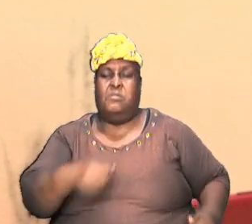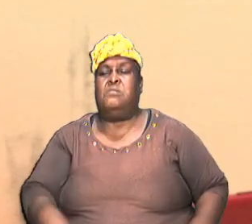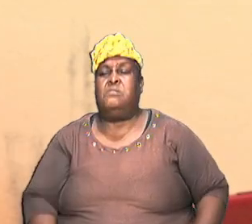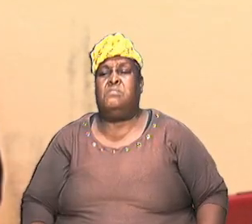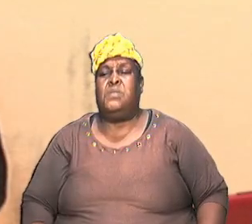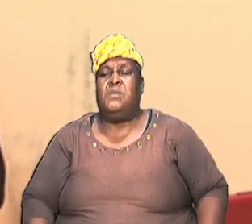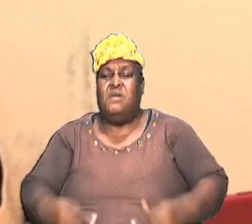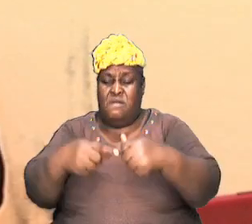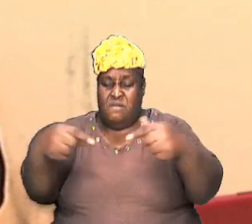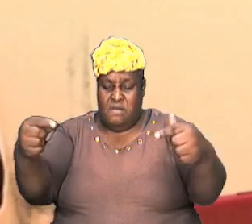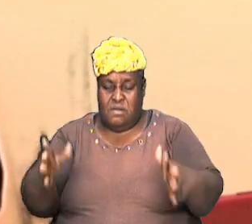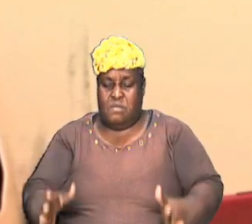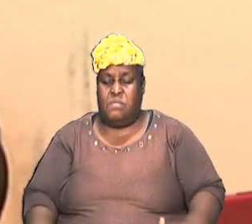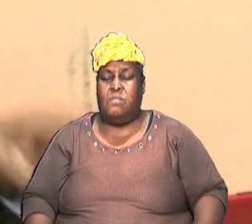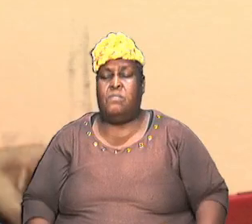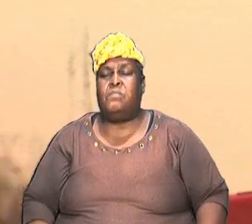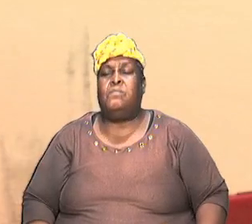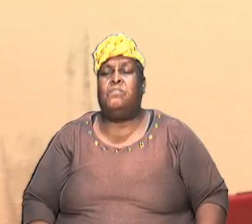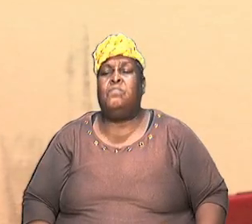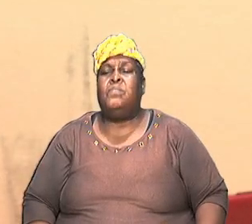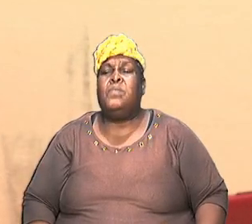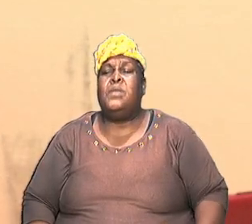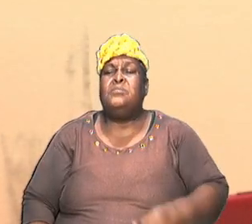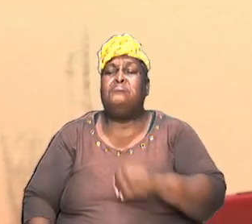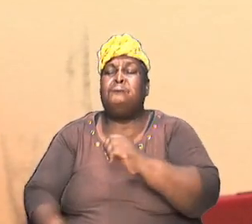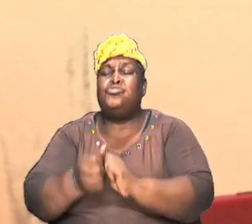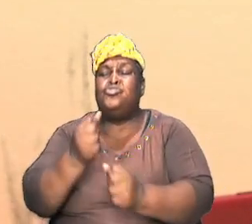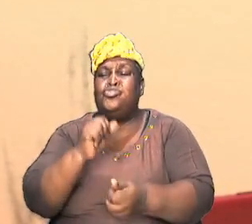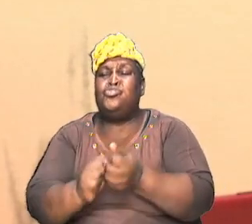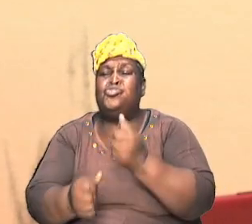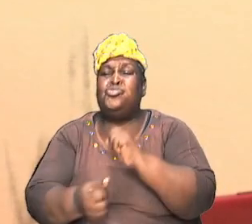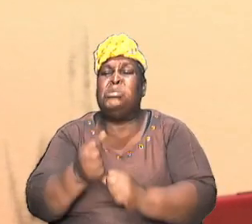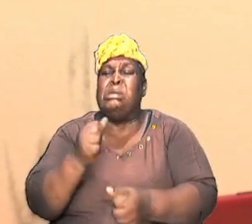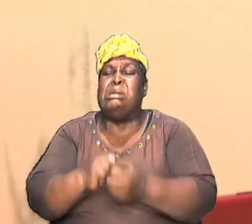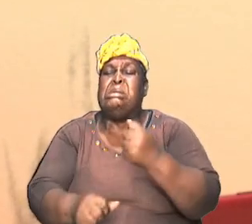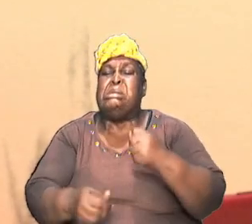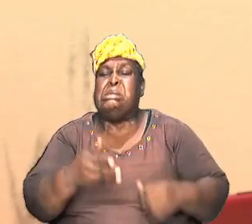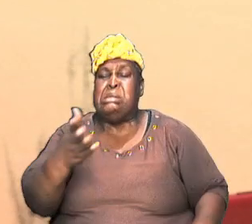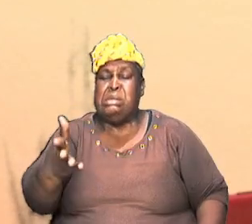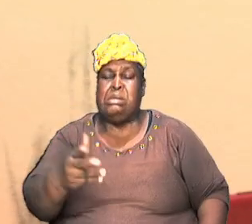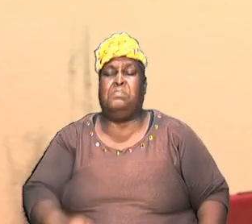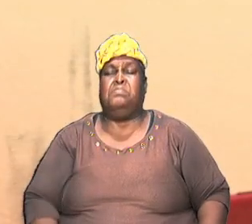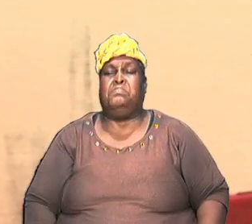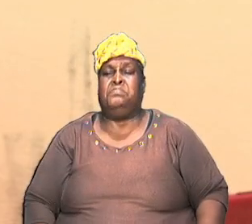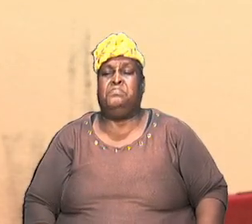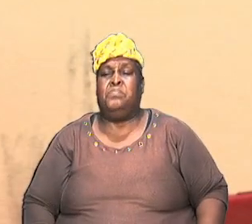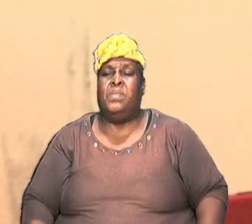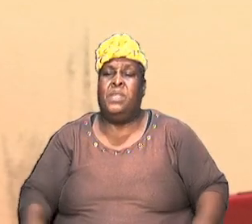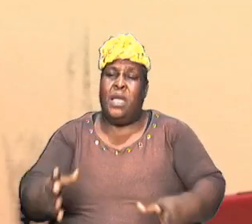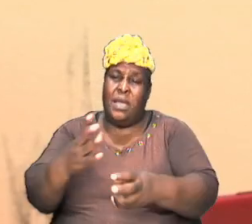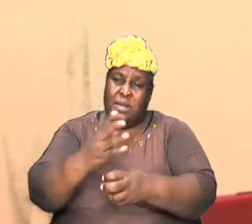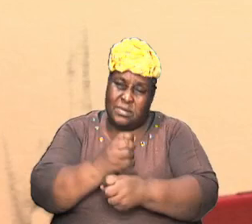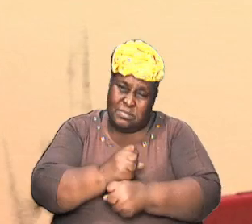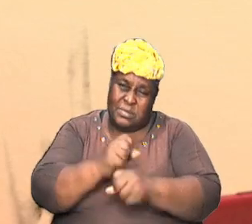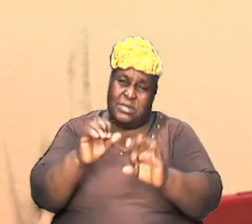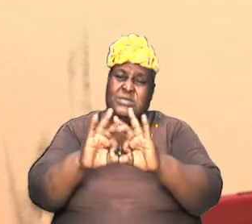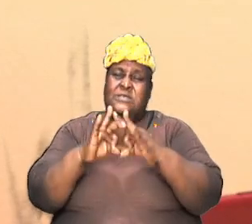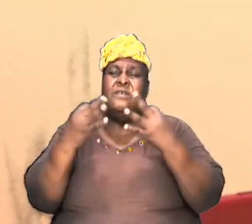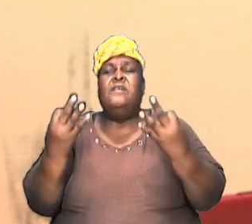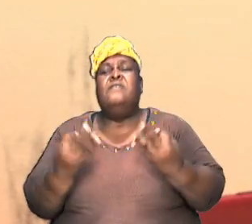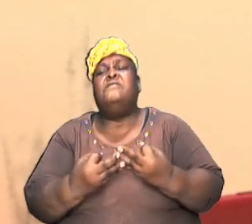and he destroyed them decimated them and took back his family